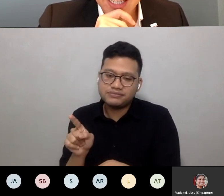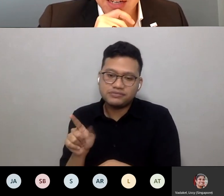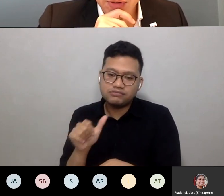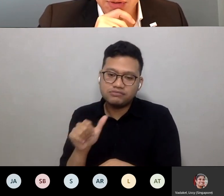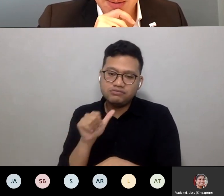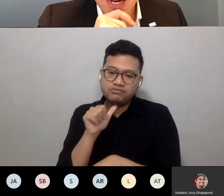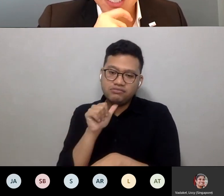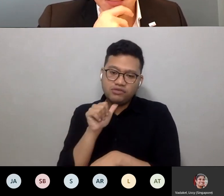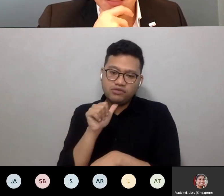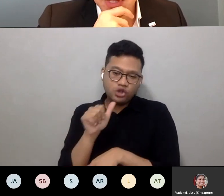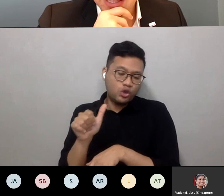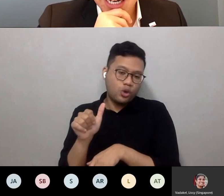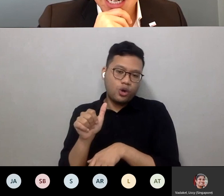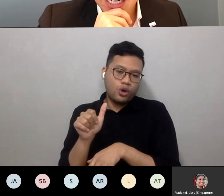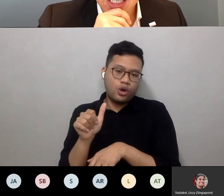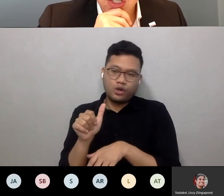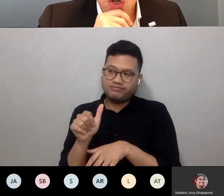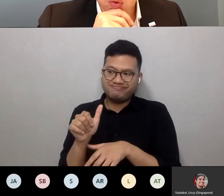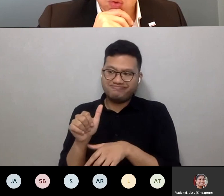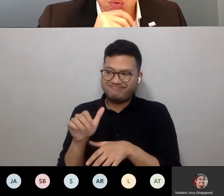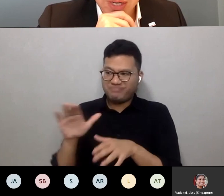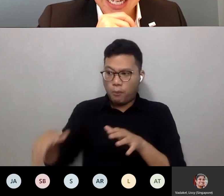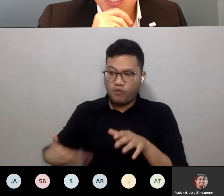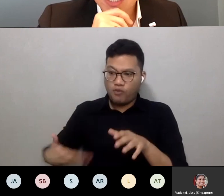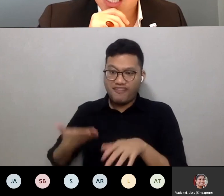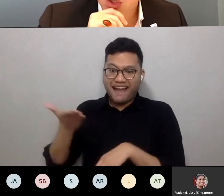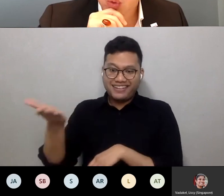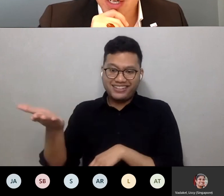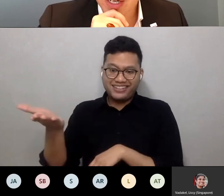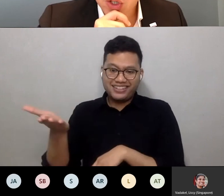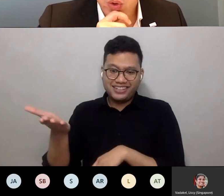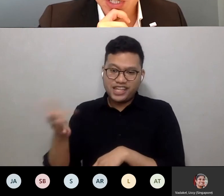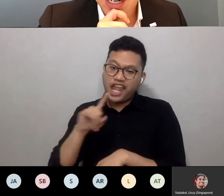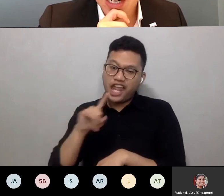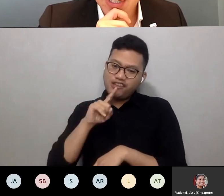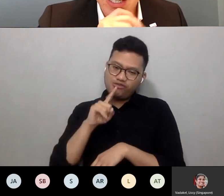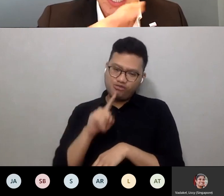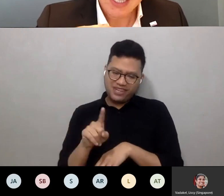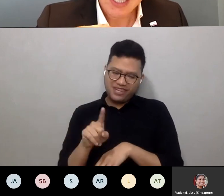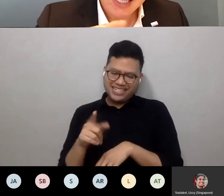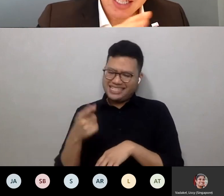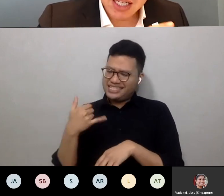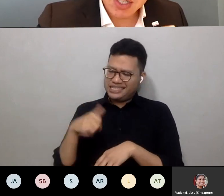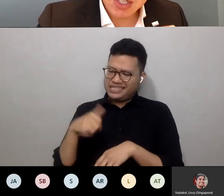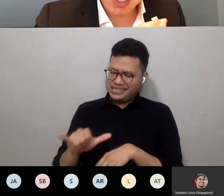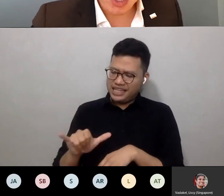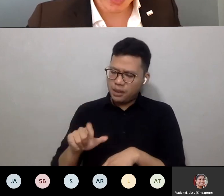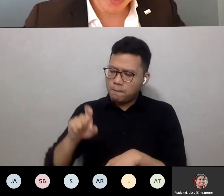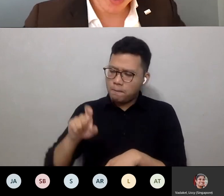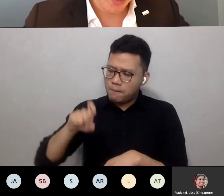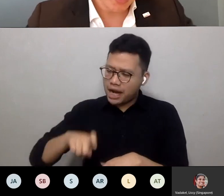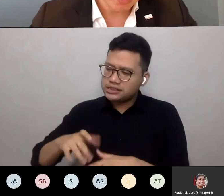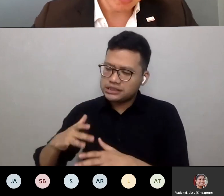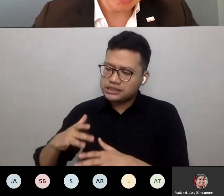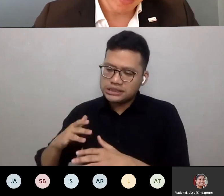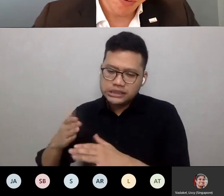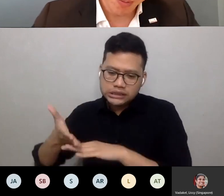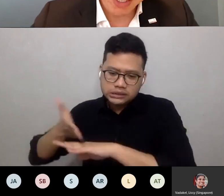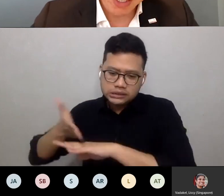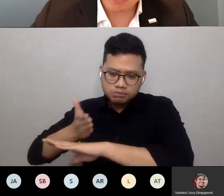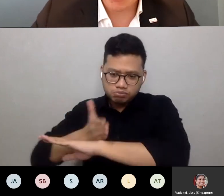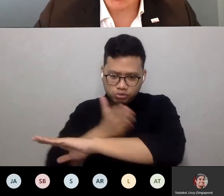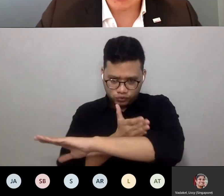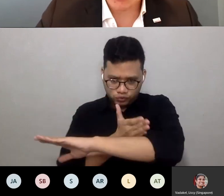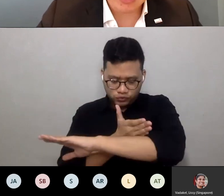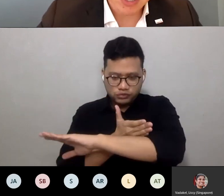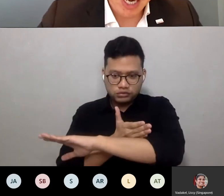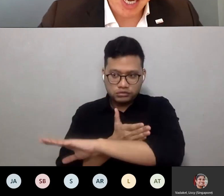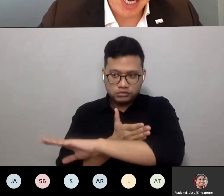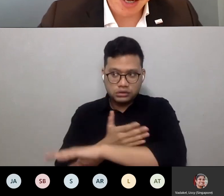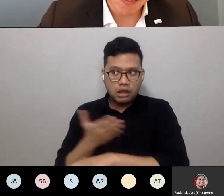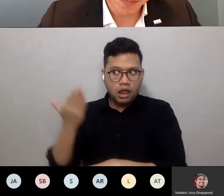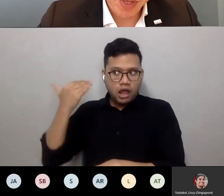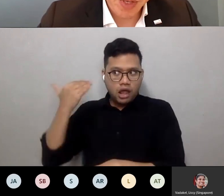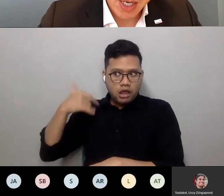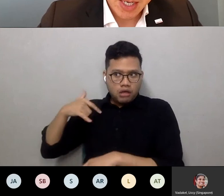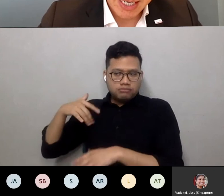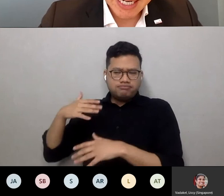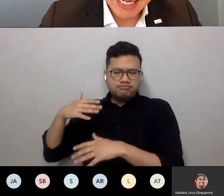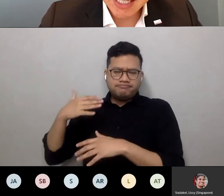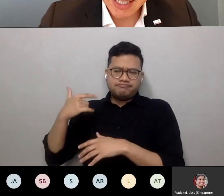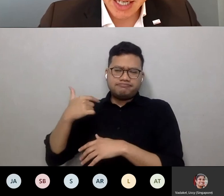necessarily a given, it's something that is really still quite sought after. Years ago, I was filming in a place